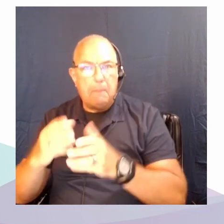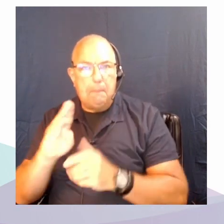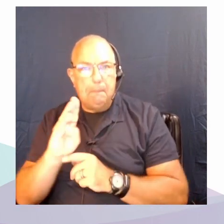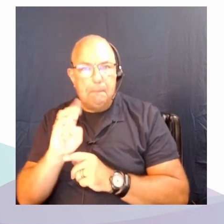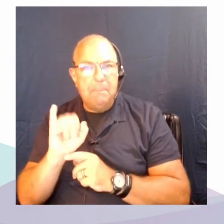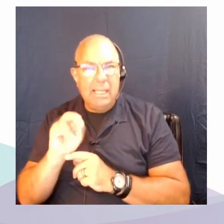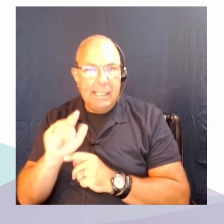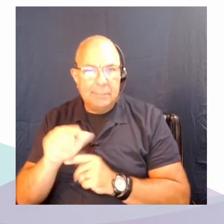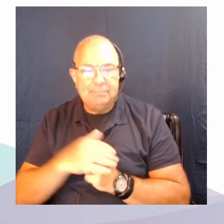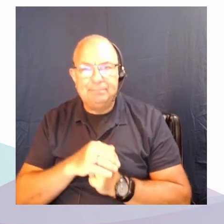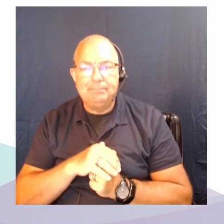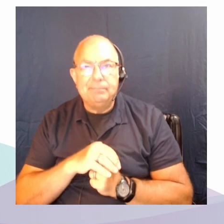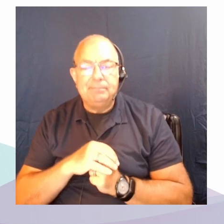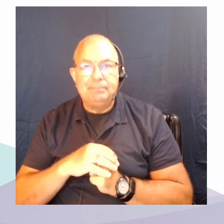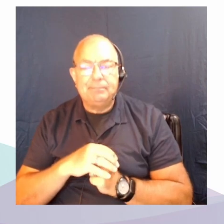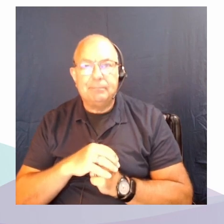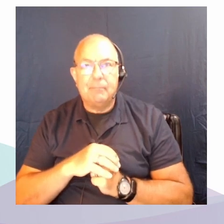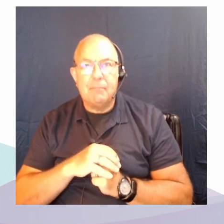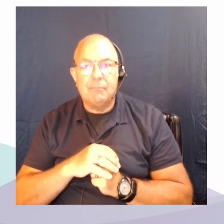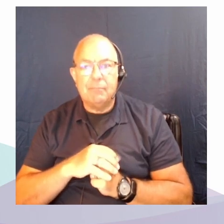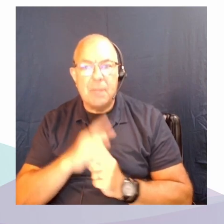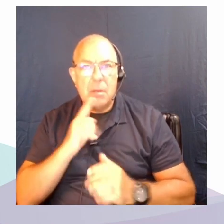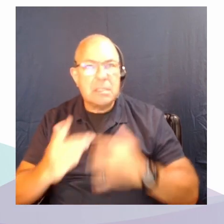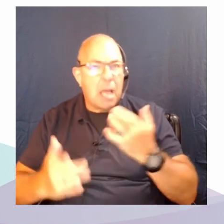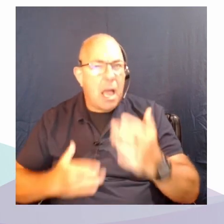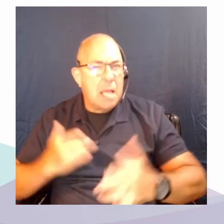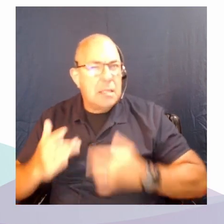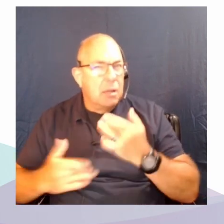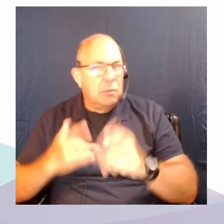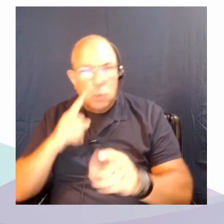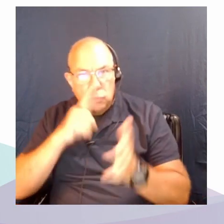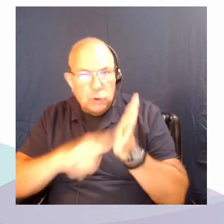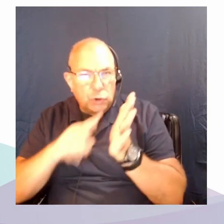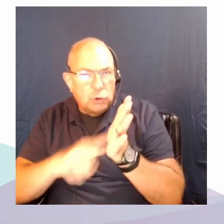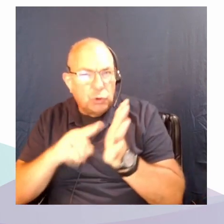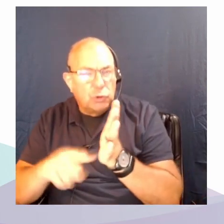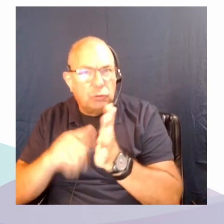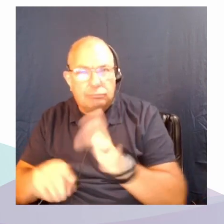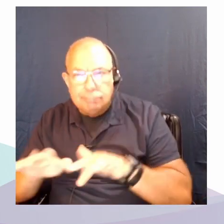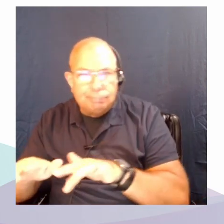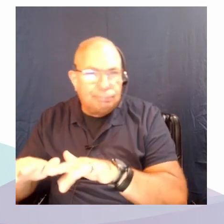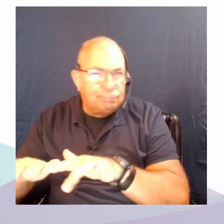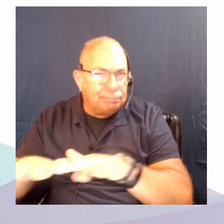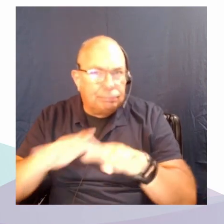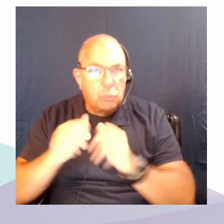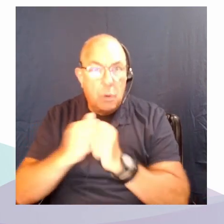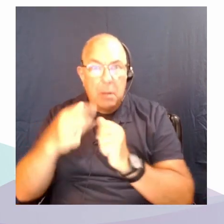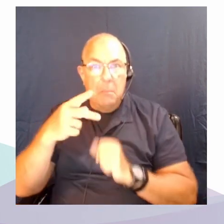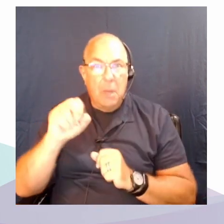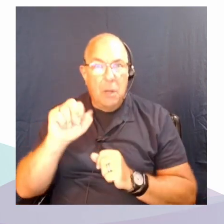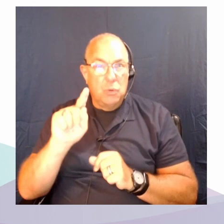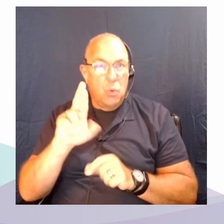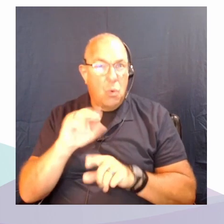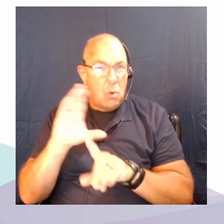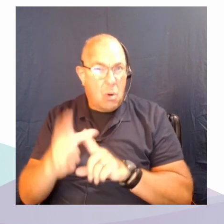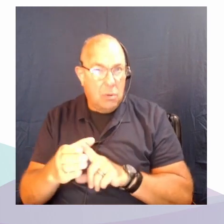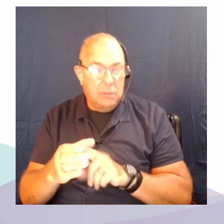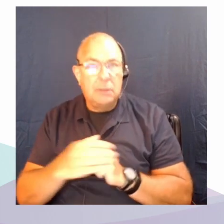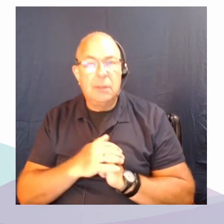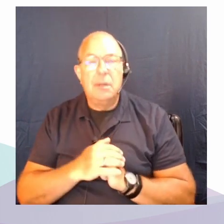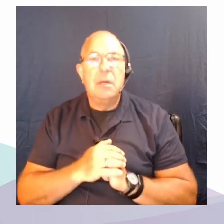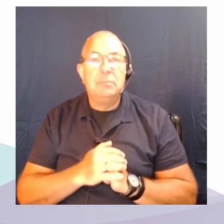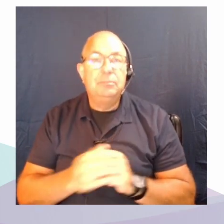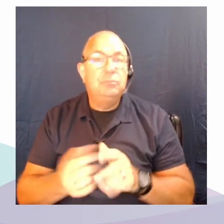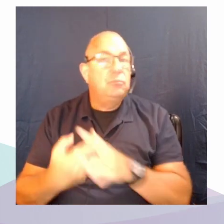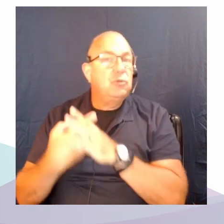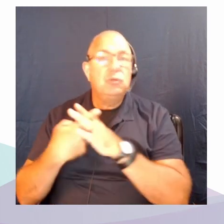So much exciting work has come out of the research associated with petrocultures, and it all begins with that exciting